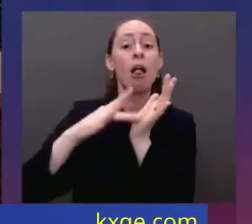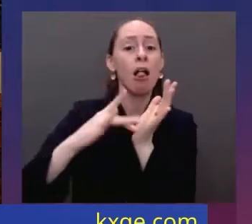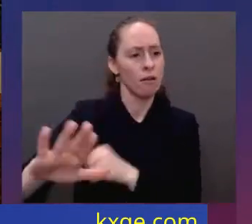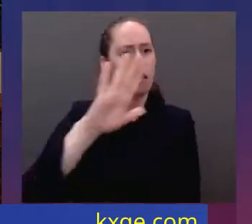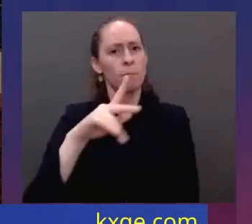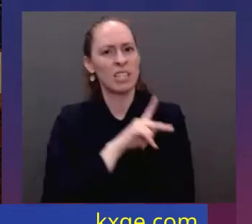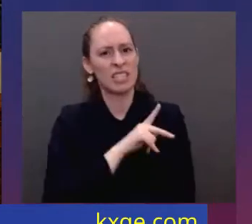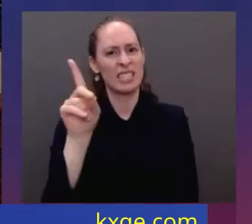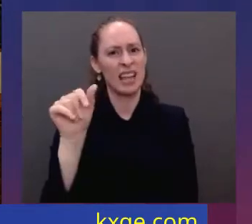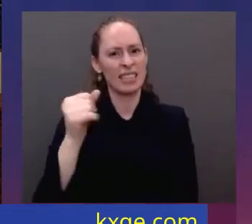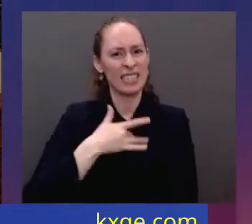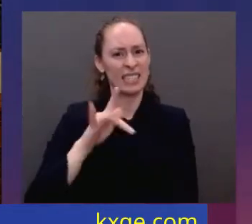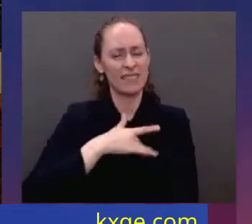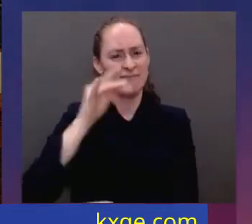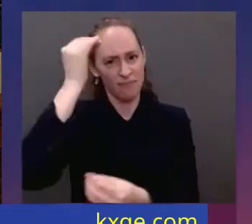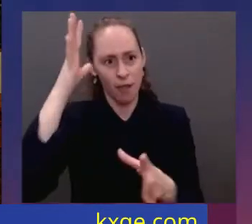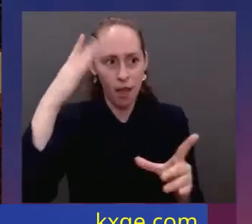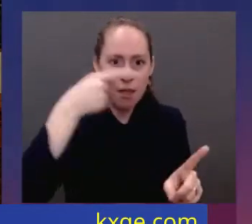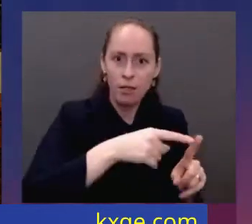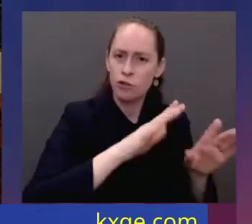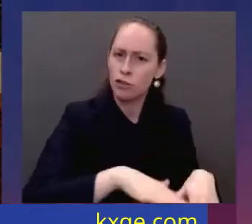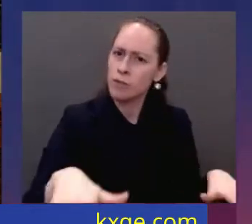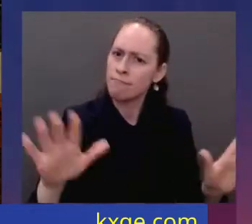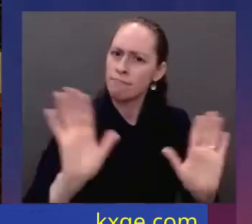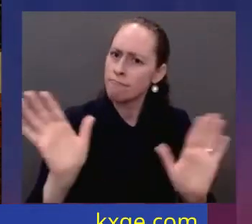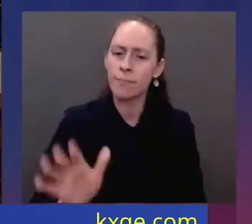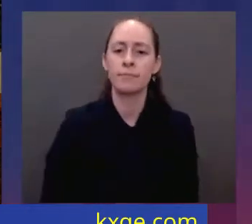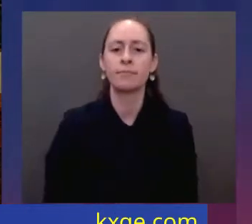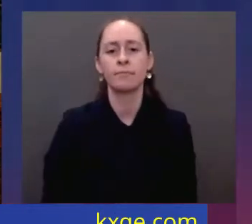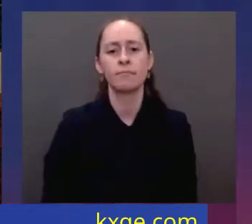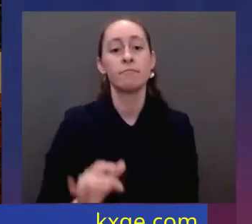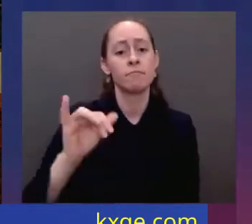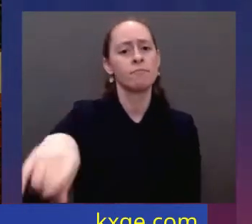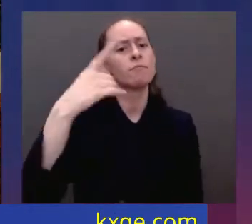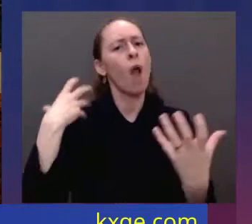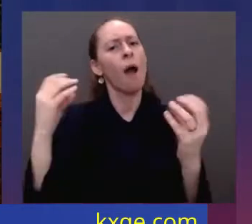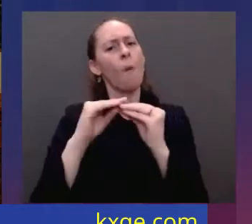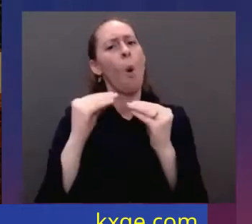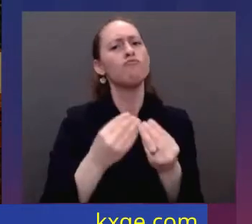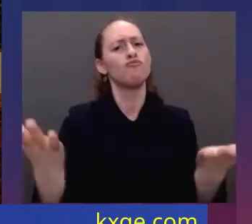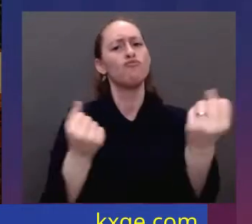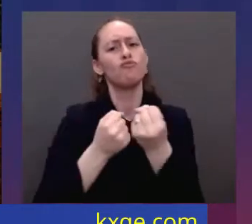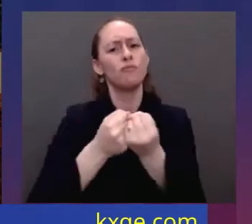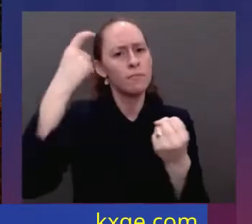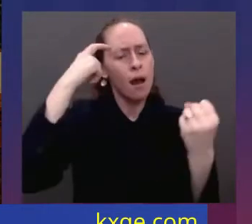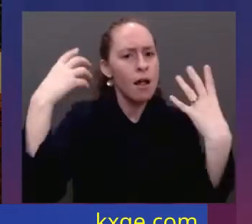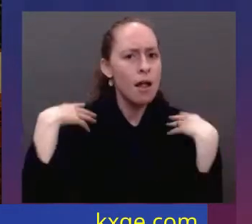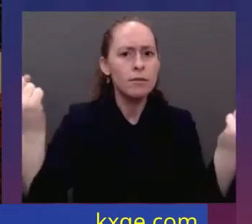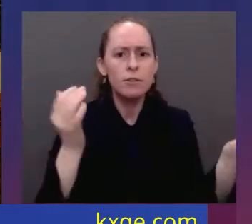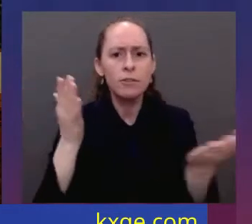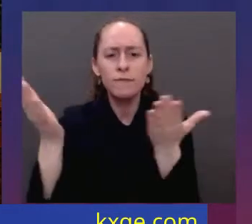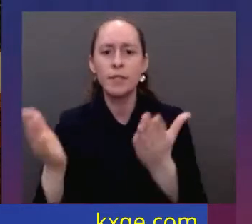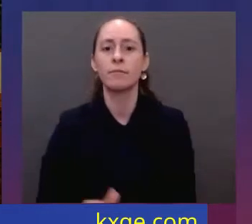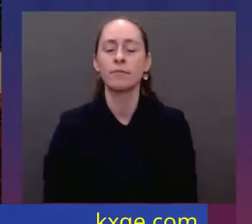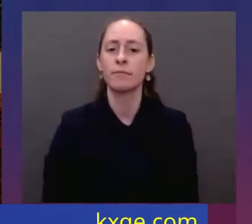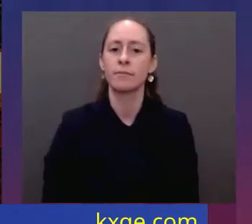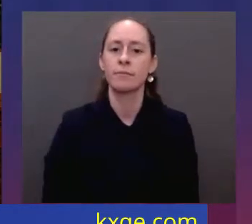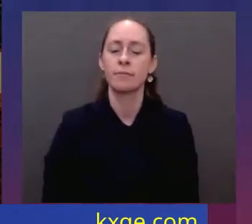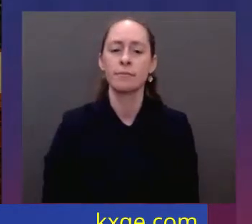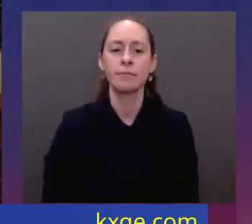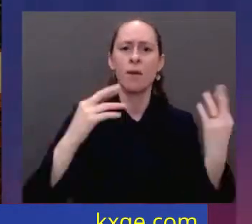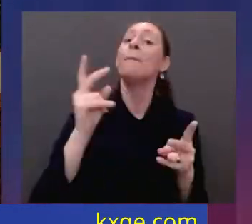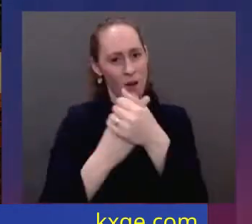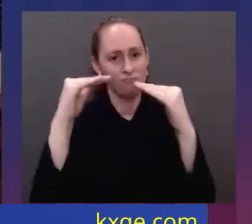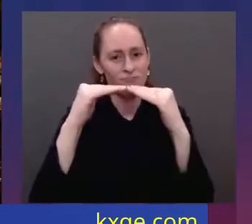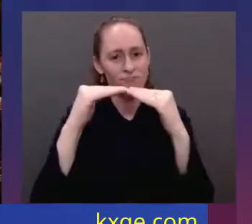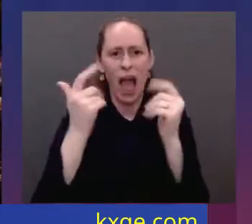Americans the mental health services they need. More people can turn for help and full parity between physical and mental health care if we treat it that way in our